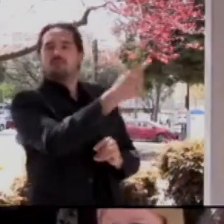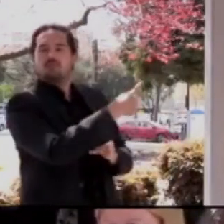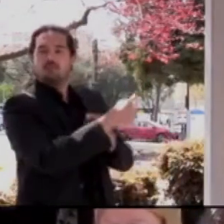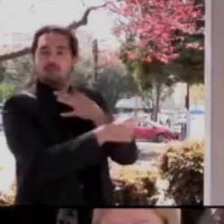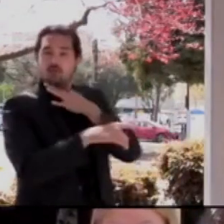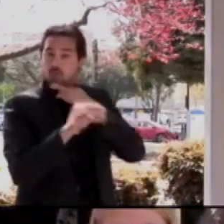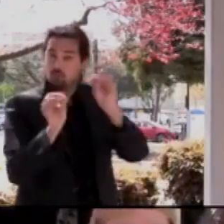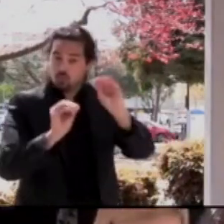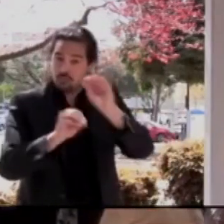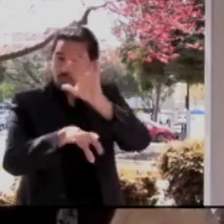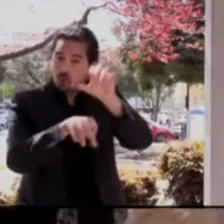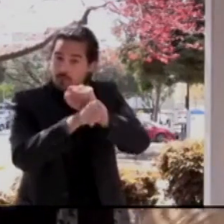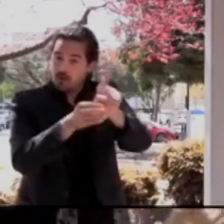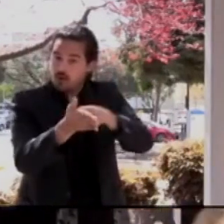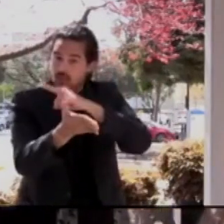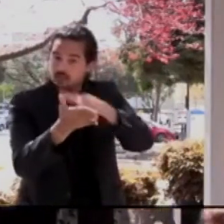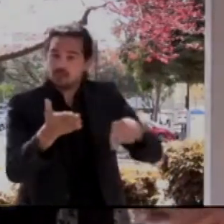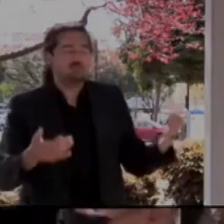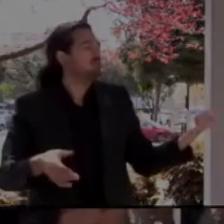canceled appointments.